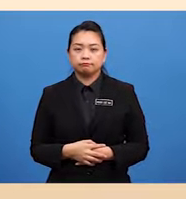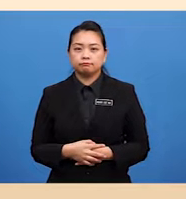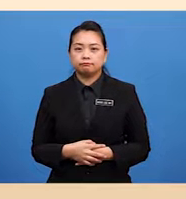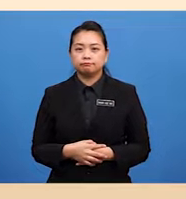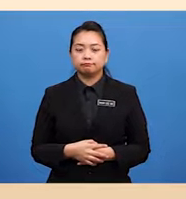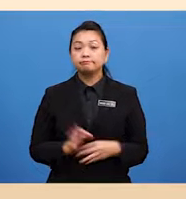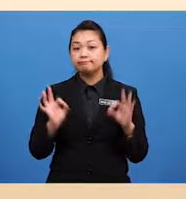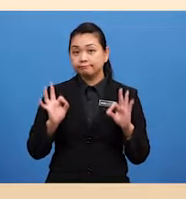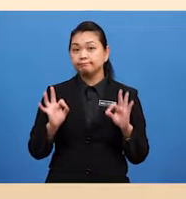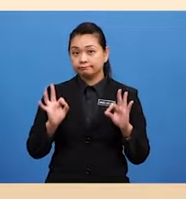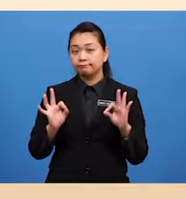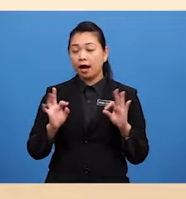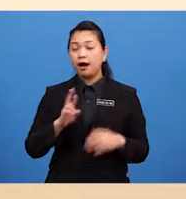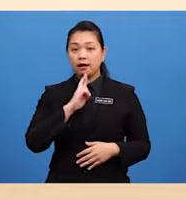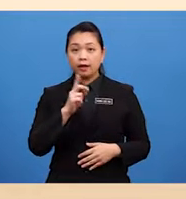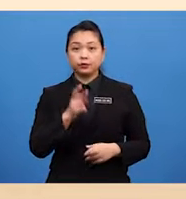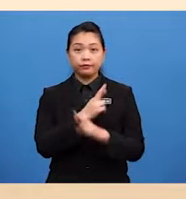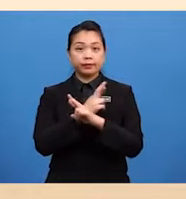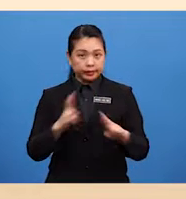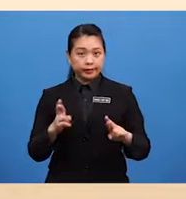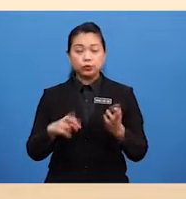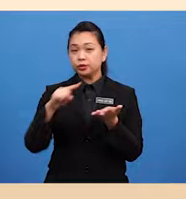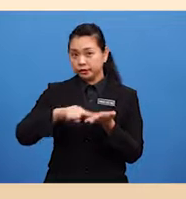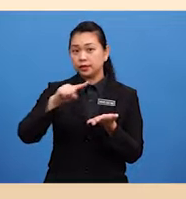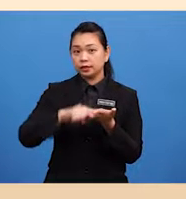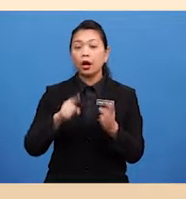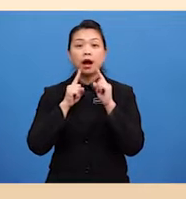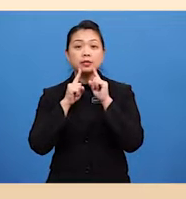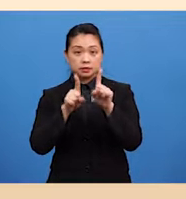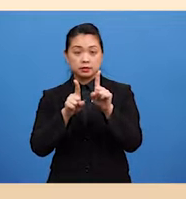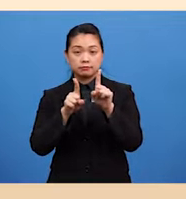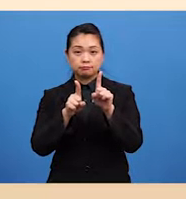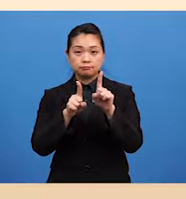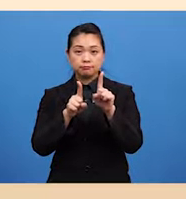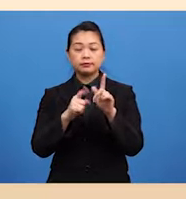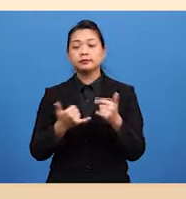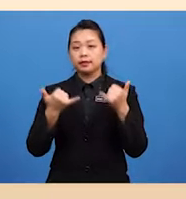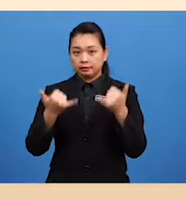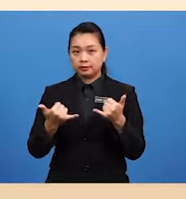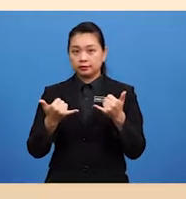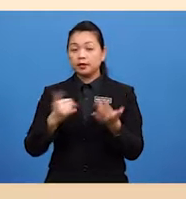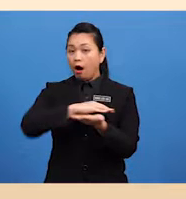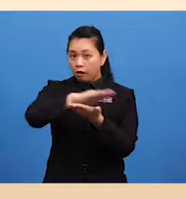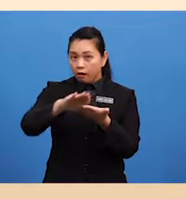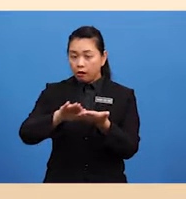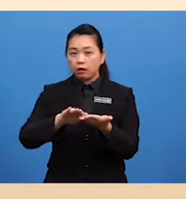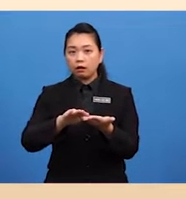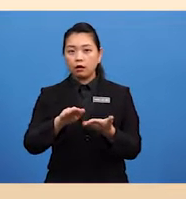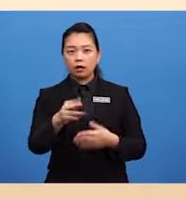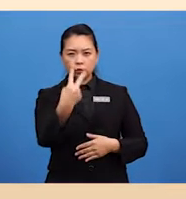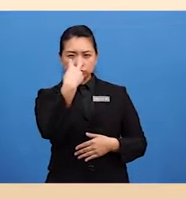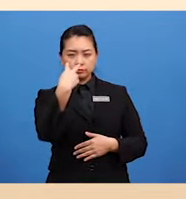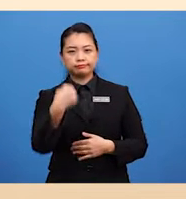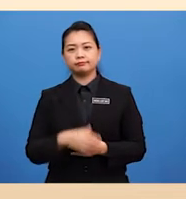All Right Boys And Girls Are You Ready To Check Your Answers Now Let's All Look At The Screen